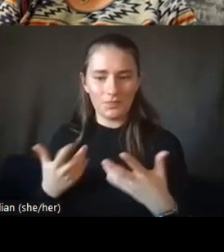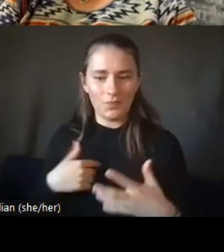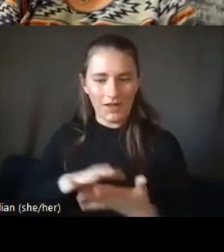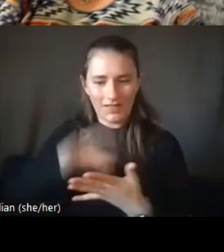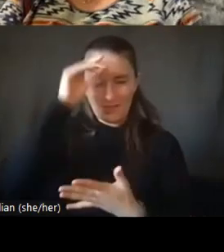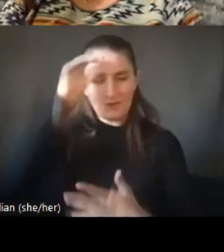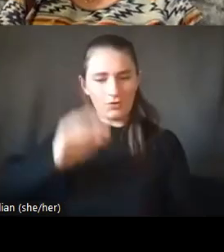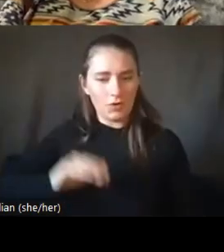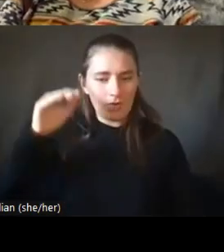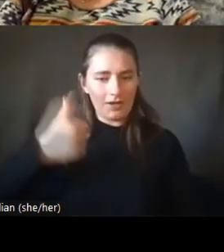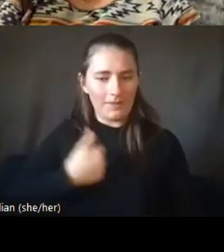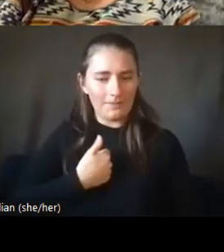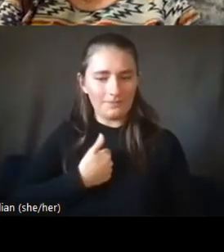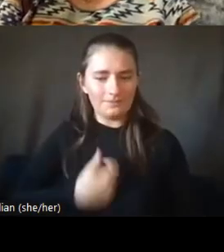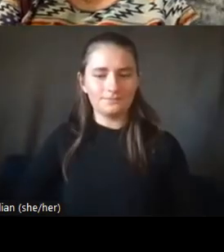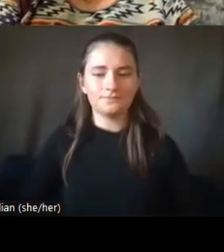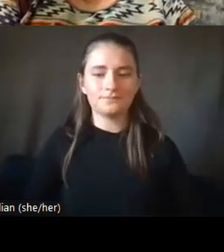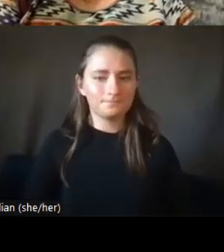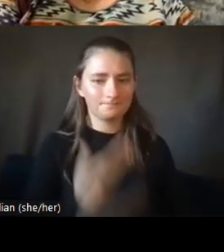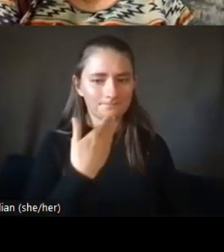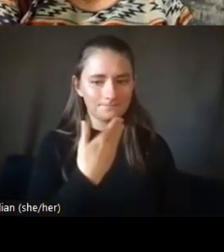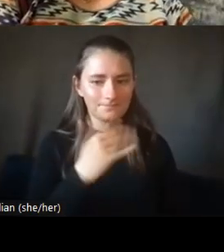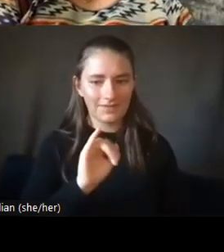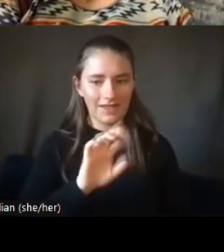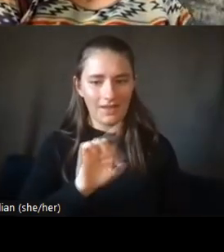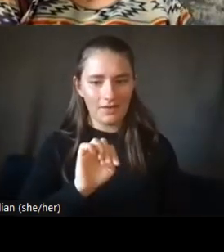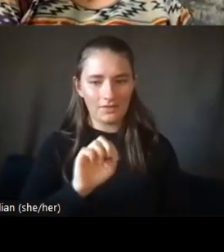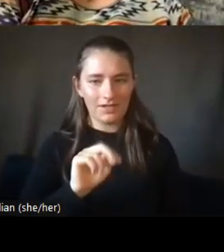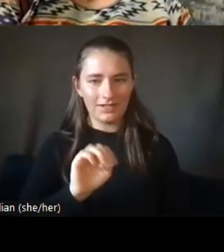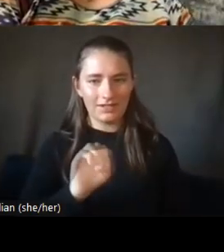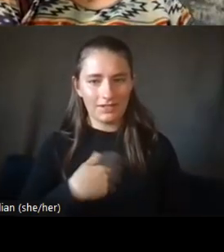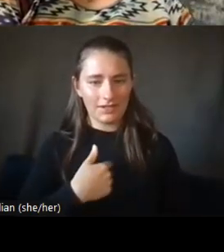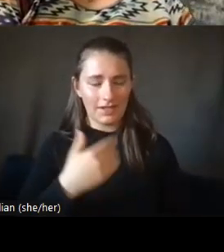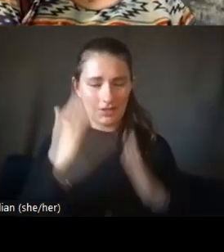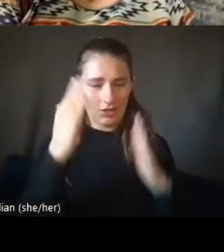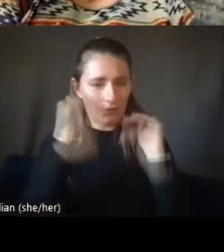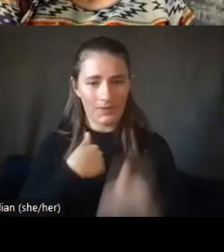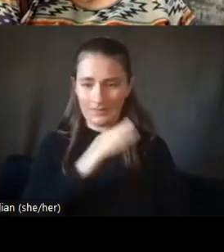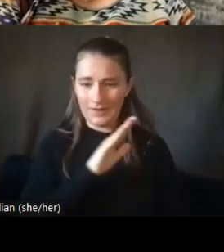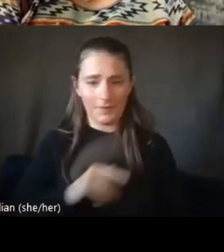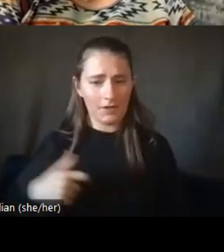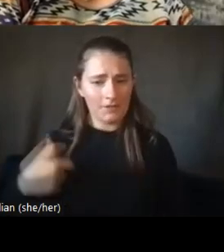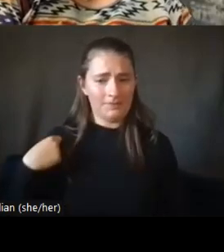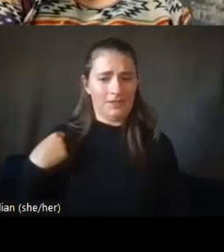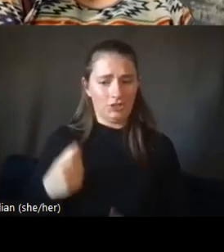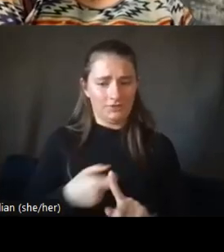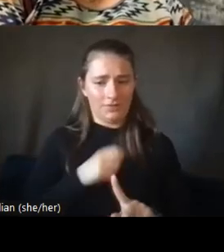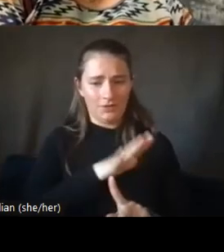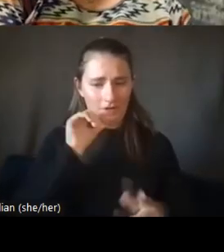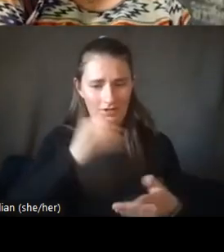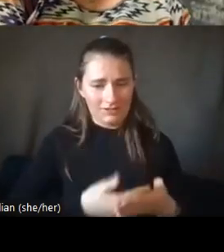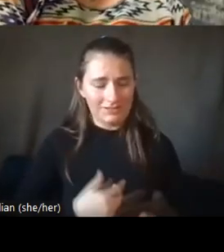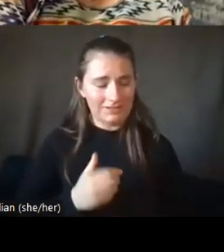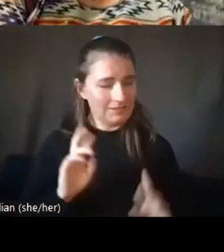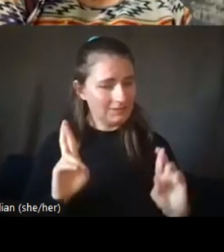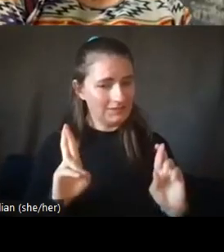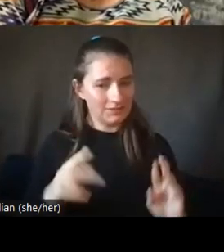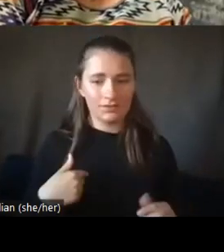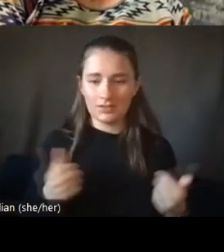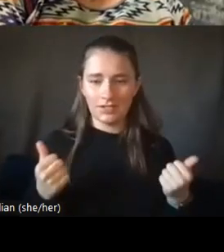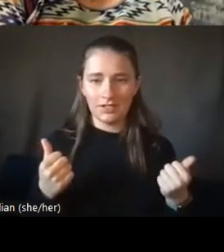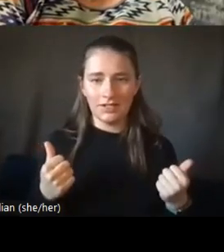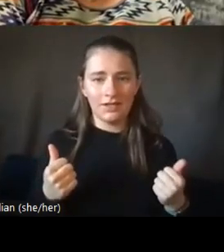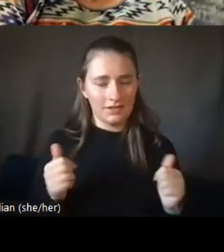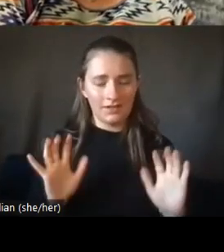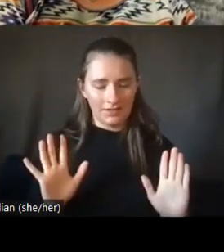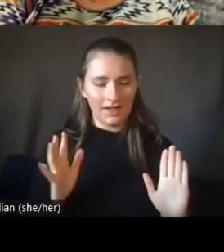Thank you for that, Irene. Hopefully I never end up having to be pinched by your daughter. I'll try my, I'll mind my